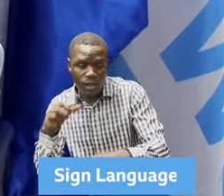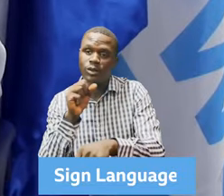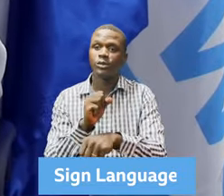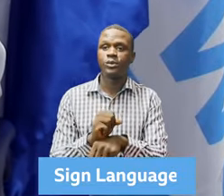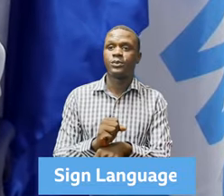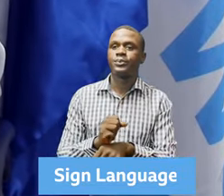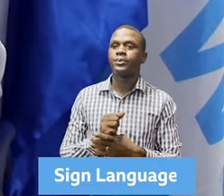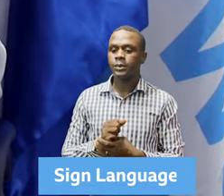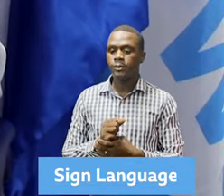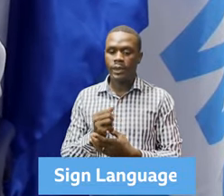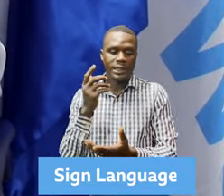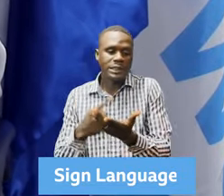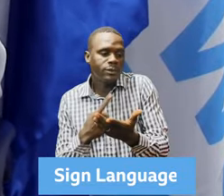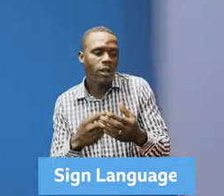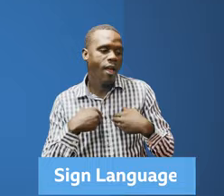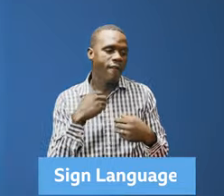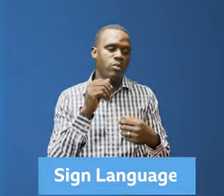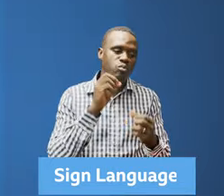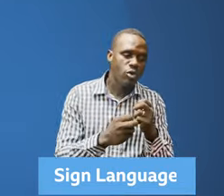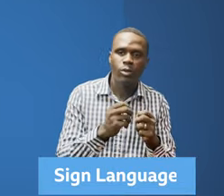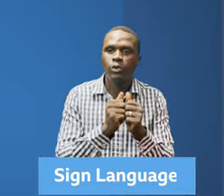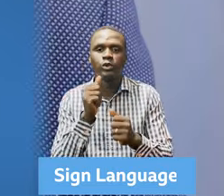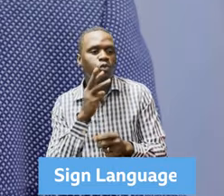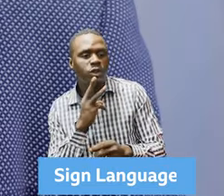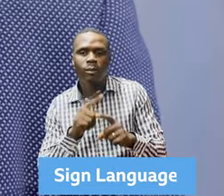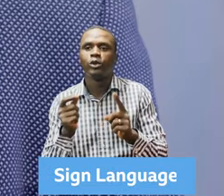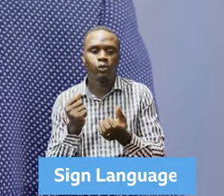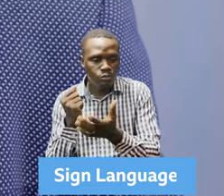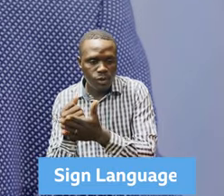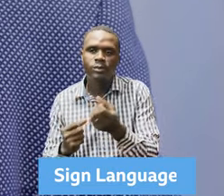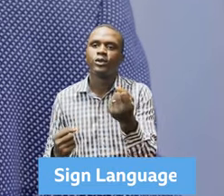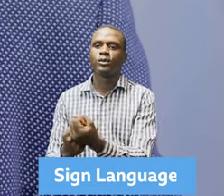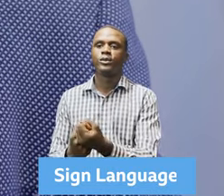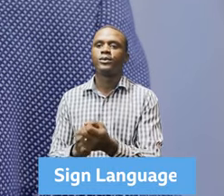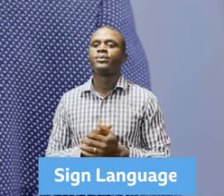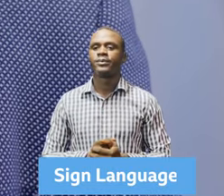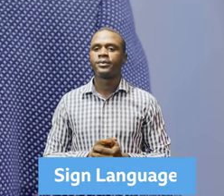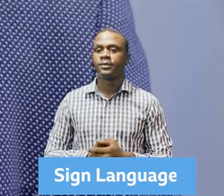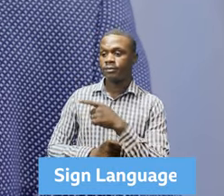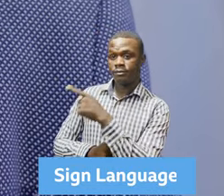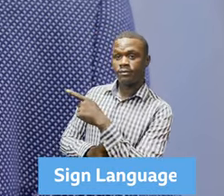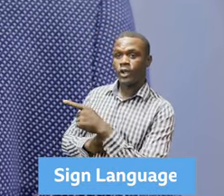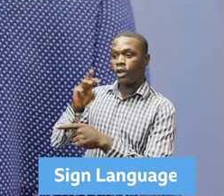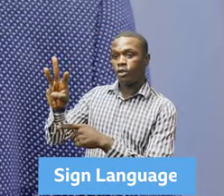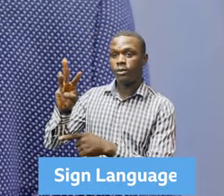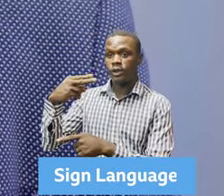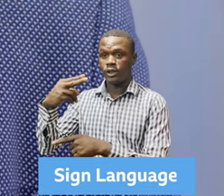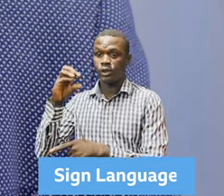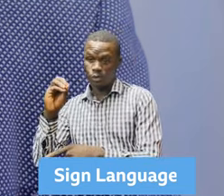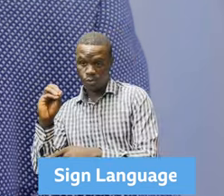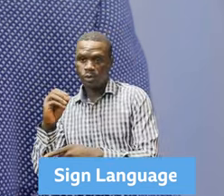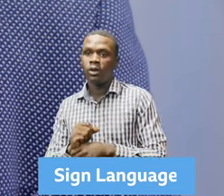there's availability of water throughout the year in these inland valley swamps. WHO supports the government with the the best possible